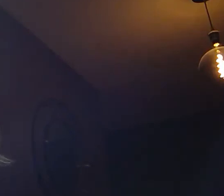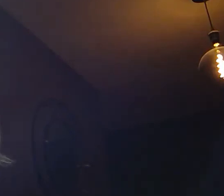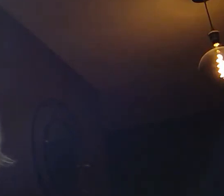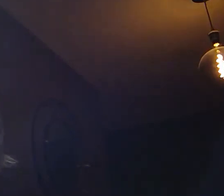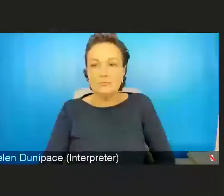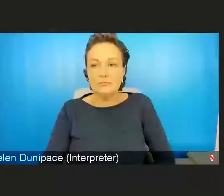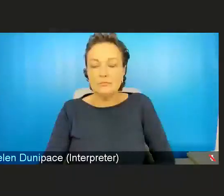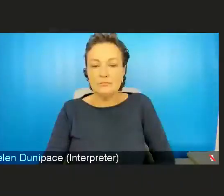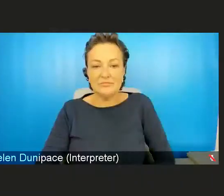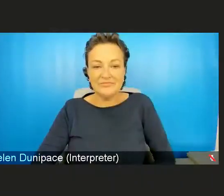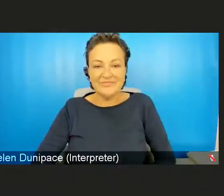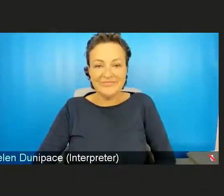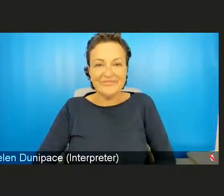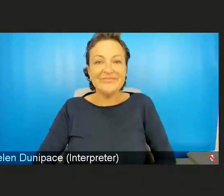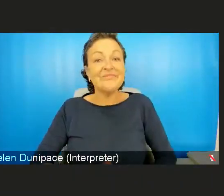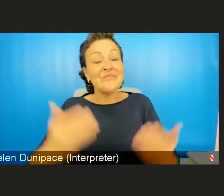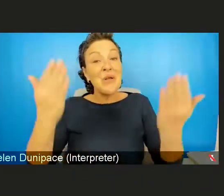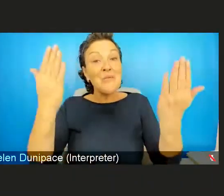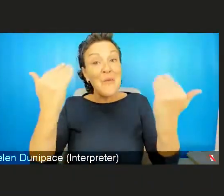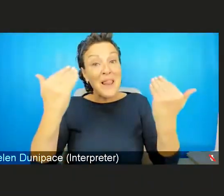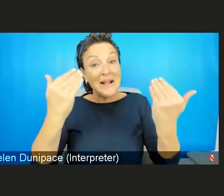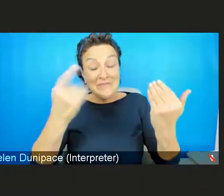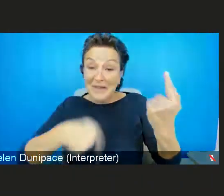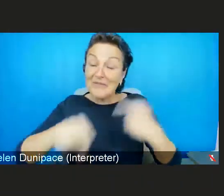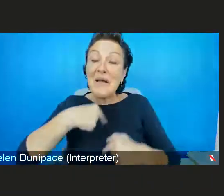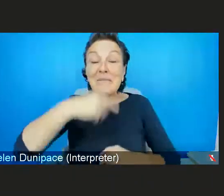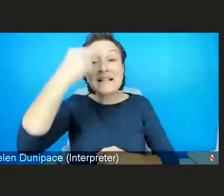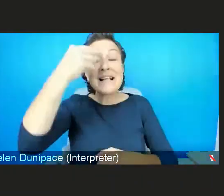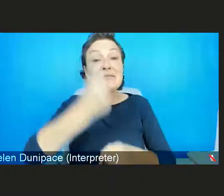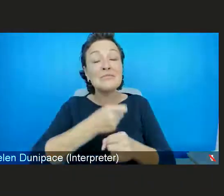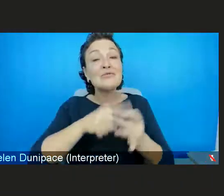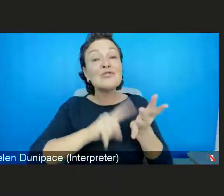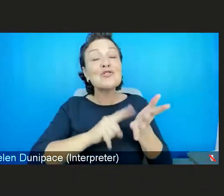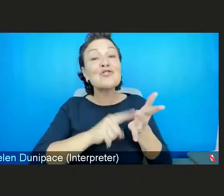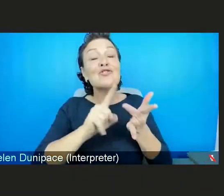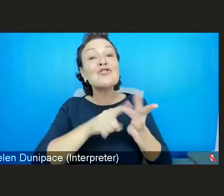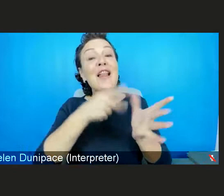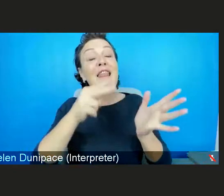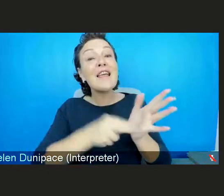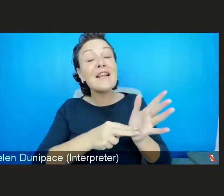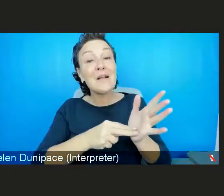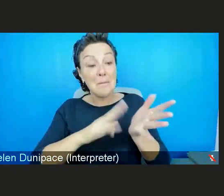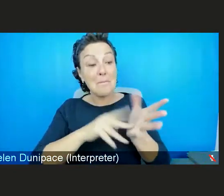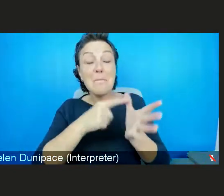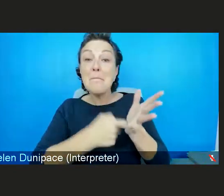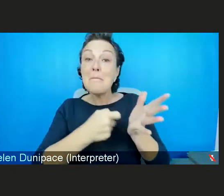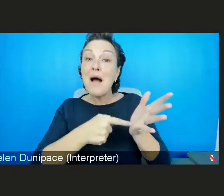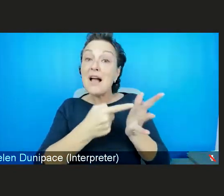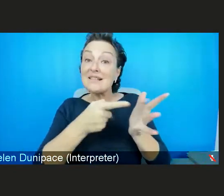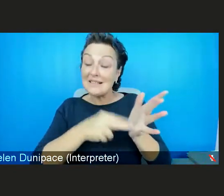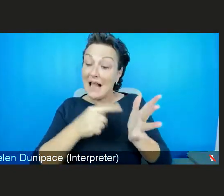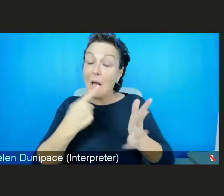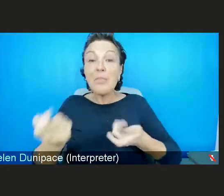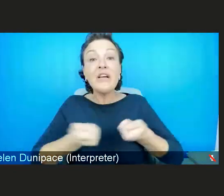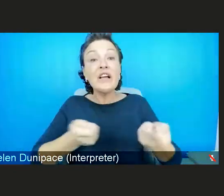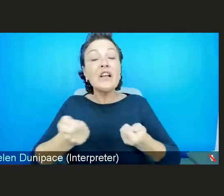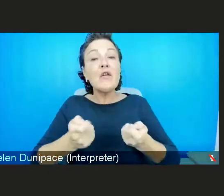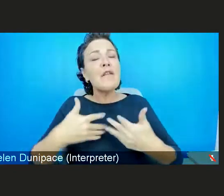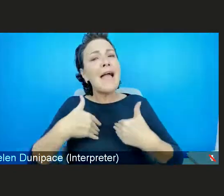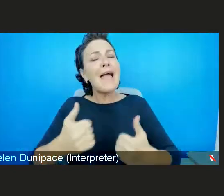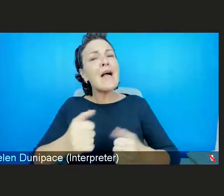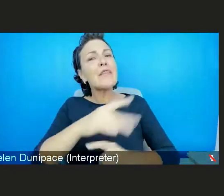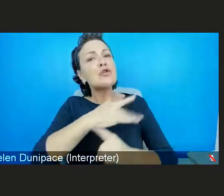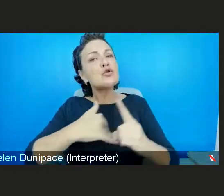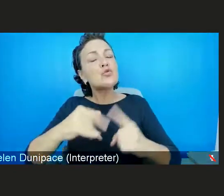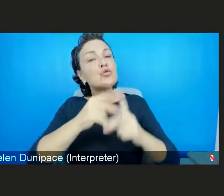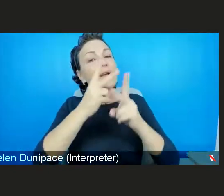Welcome, everyone. I'm Gillian Martin, the member and convener of the Health and Social Care and Sport Committee.